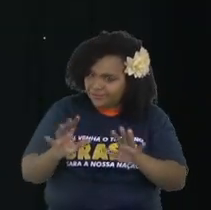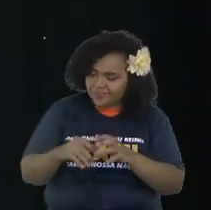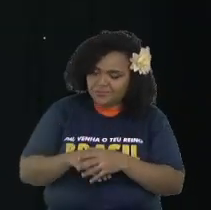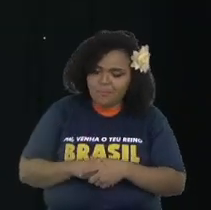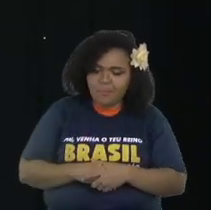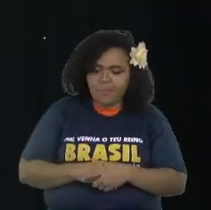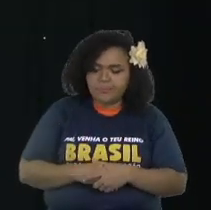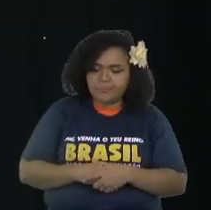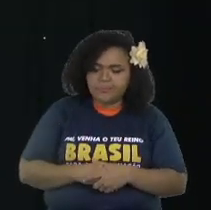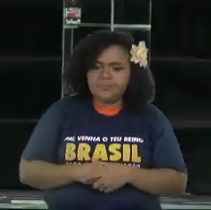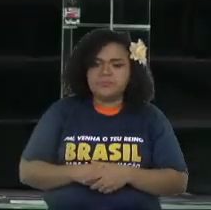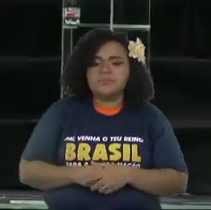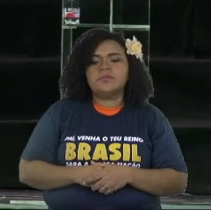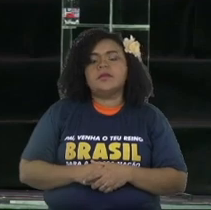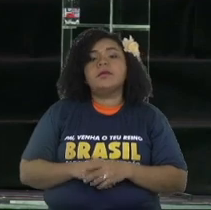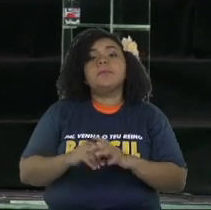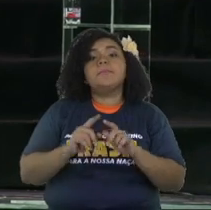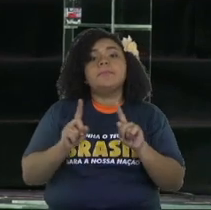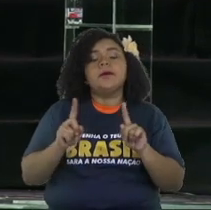And he fixed things.